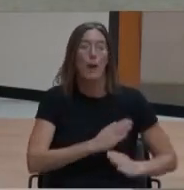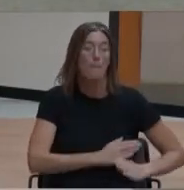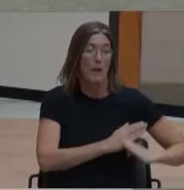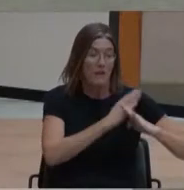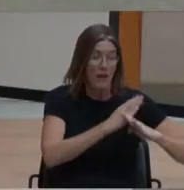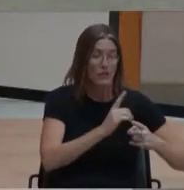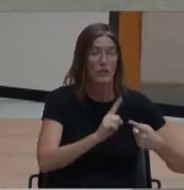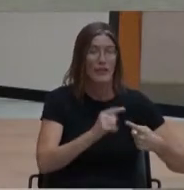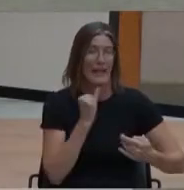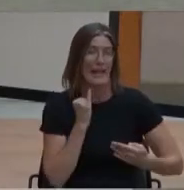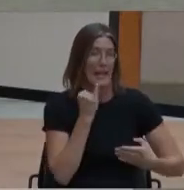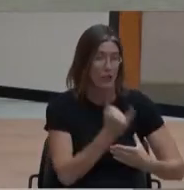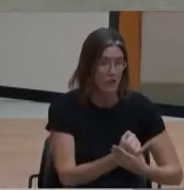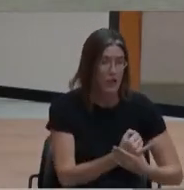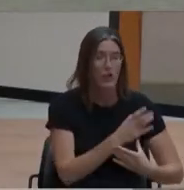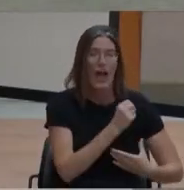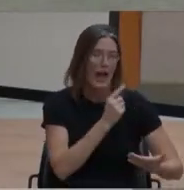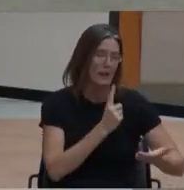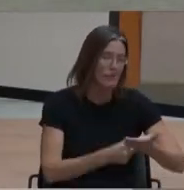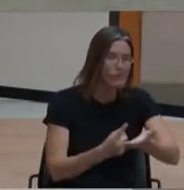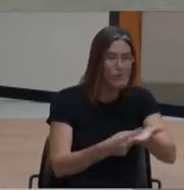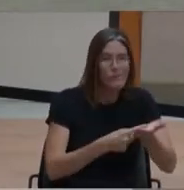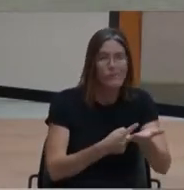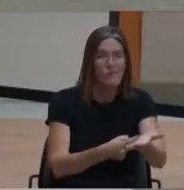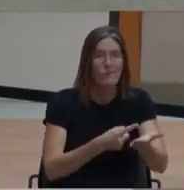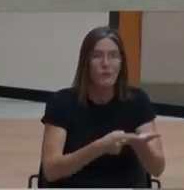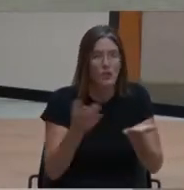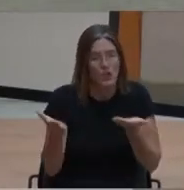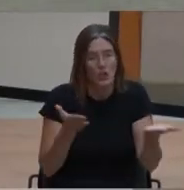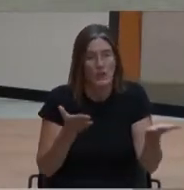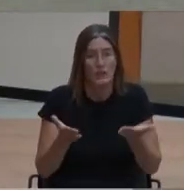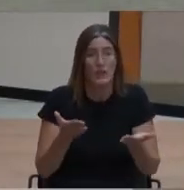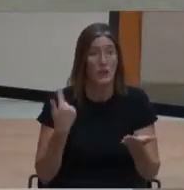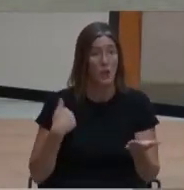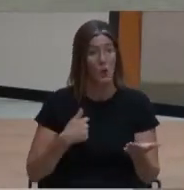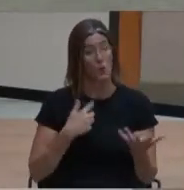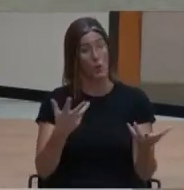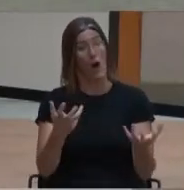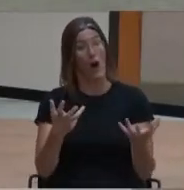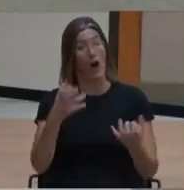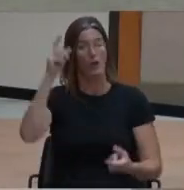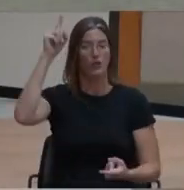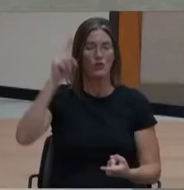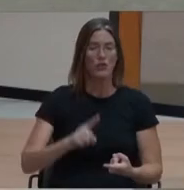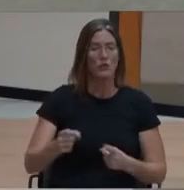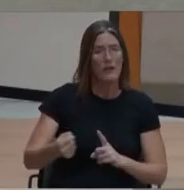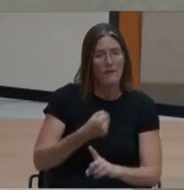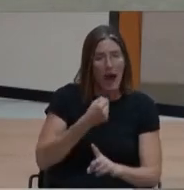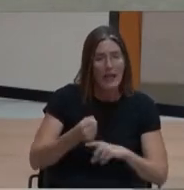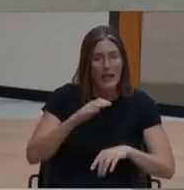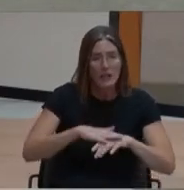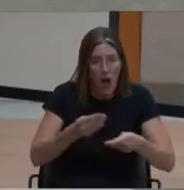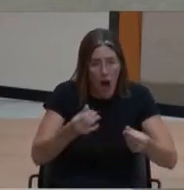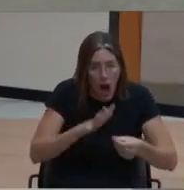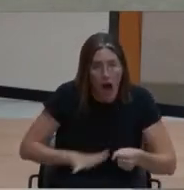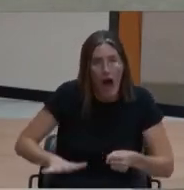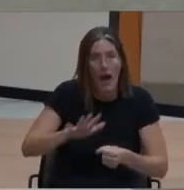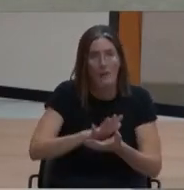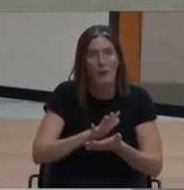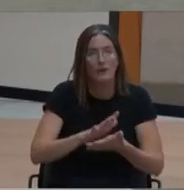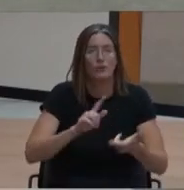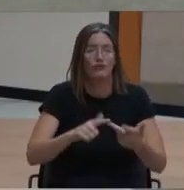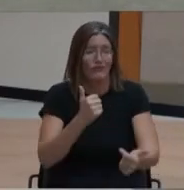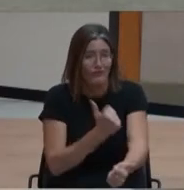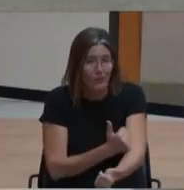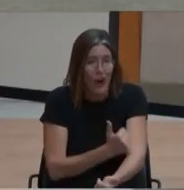services. Their aims are to reduce violence on campus, drug awareness, as well as game prevention. The